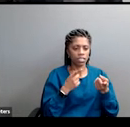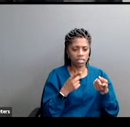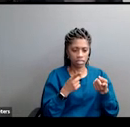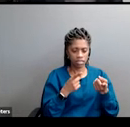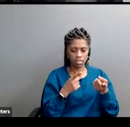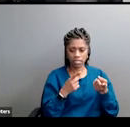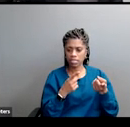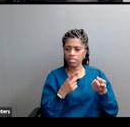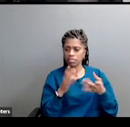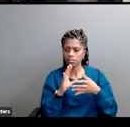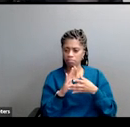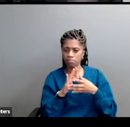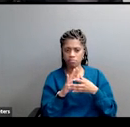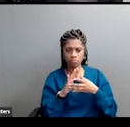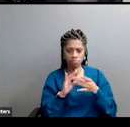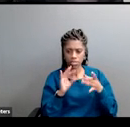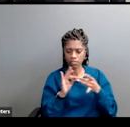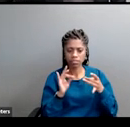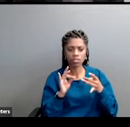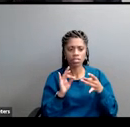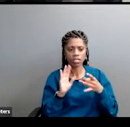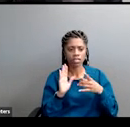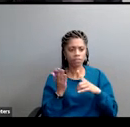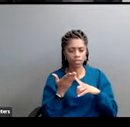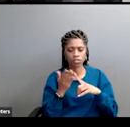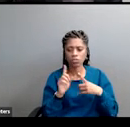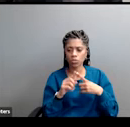to most whites. And indeed it is. There's that 60.